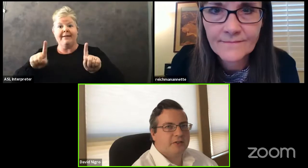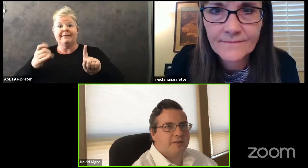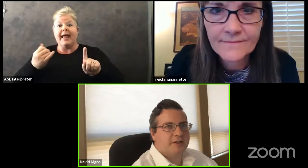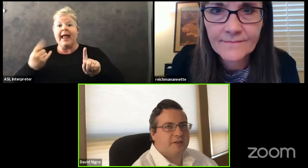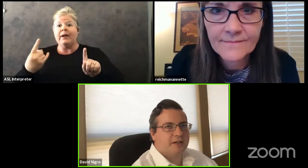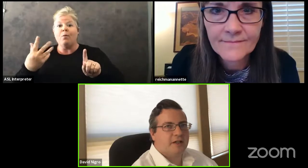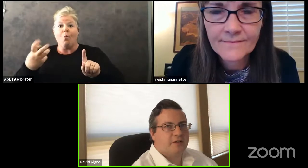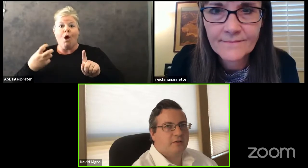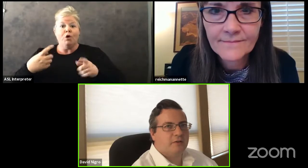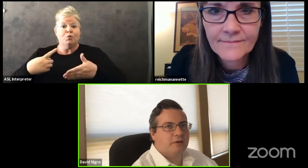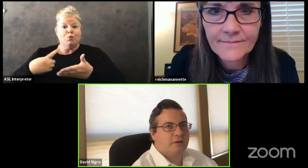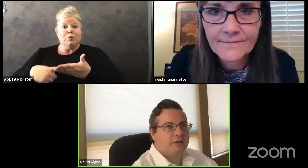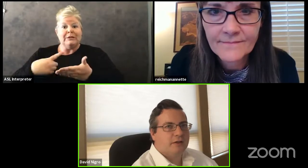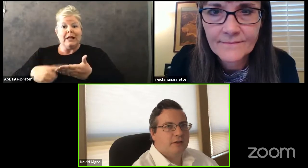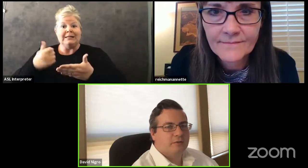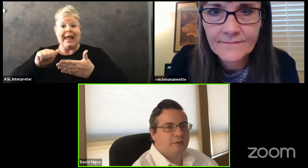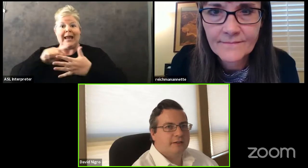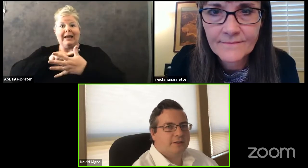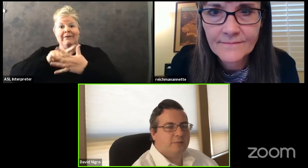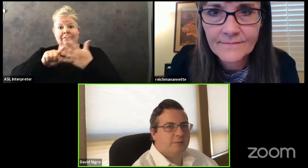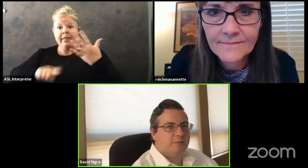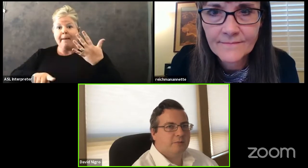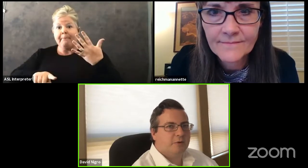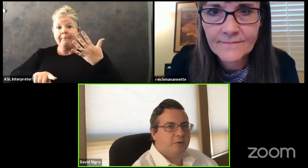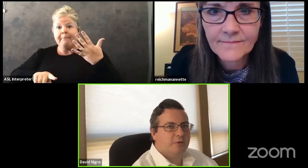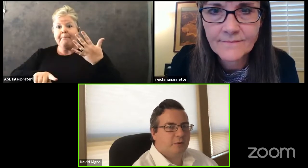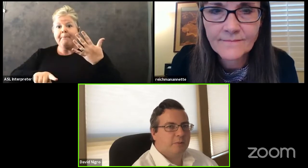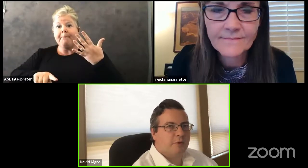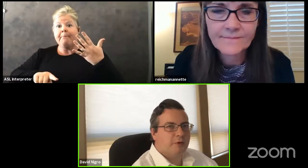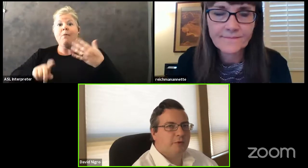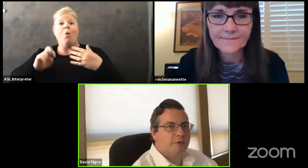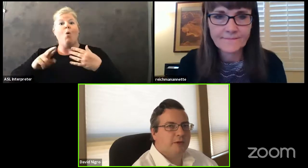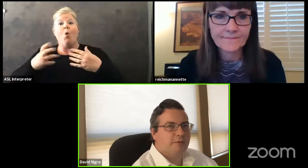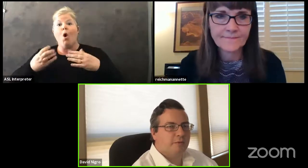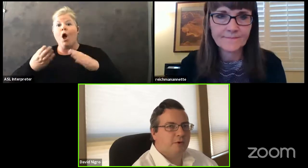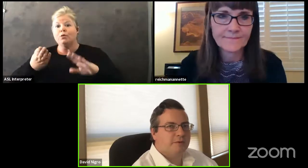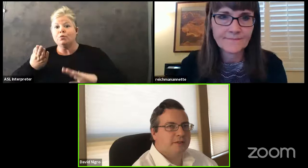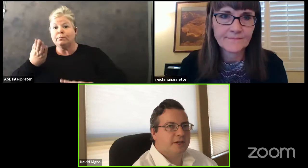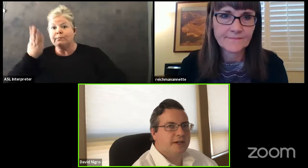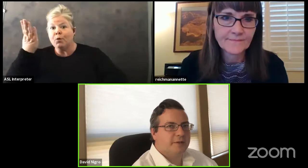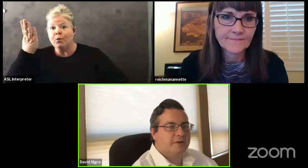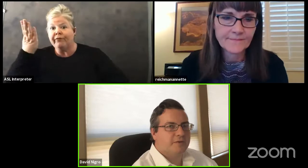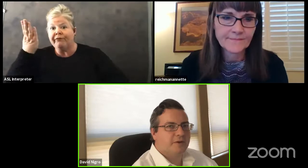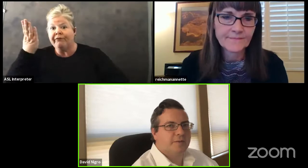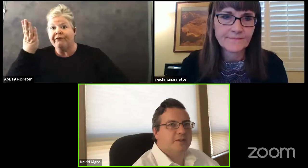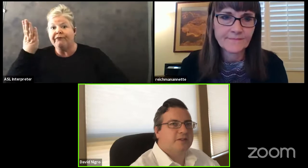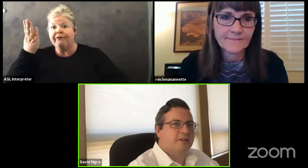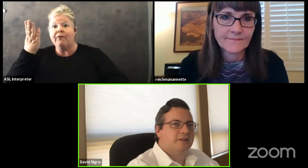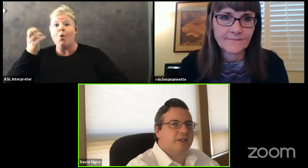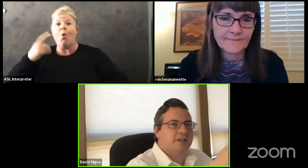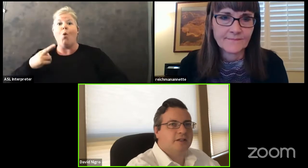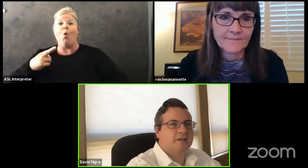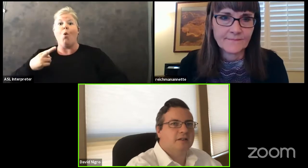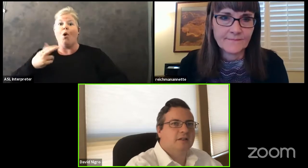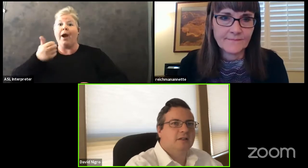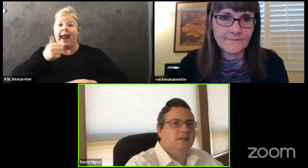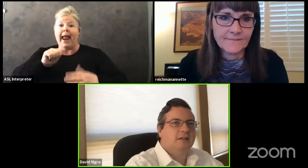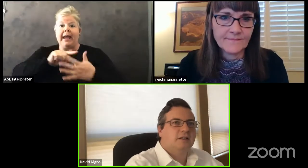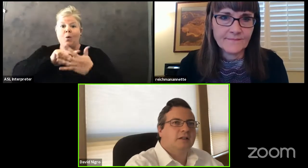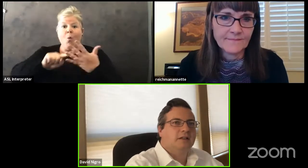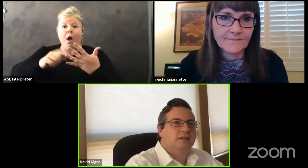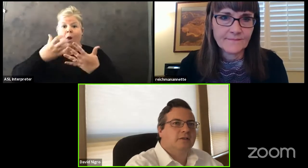discussion of this and or would like to move or pull one or more of these items from the consent agenda.